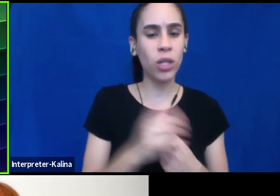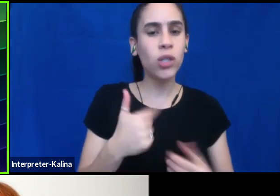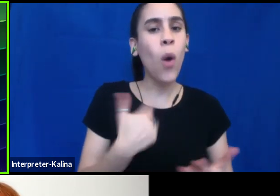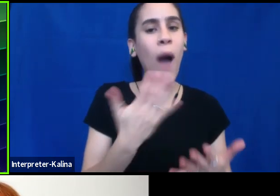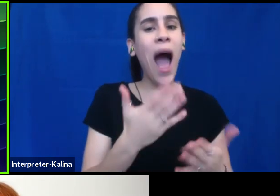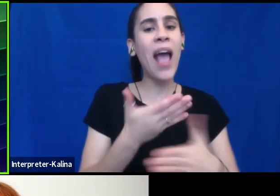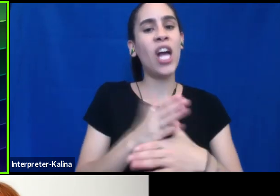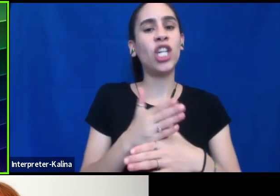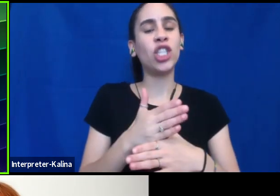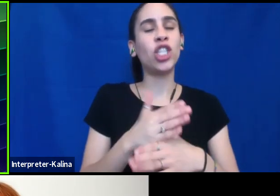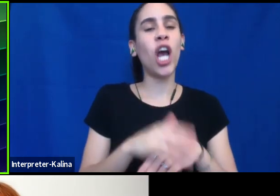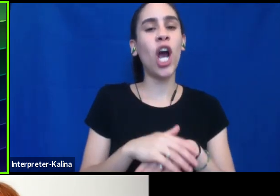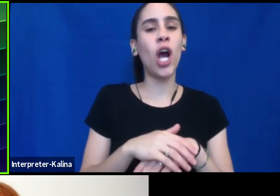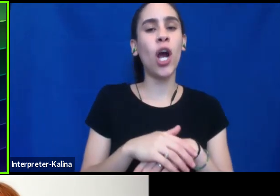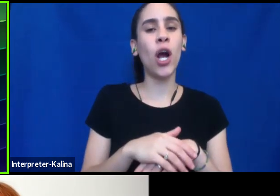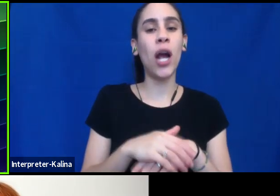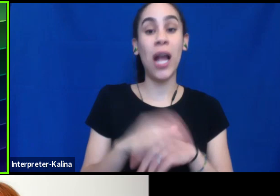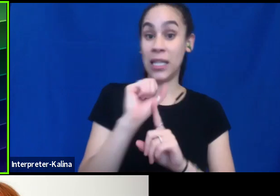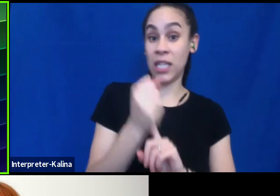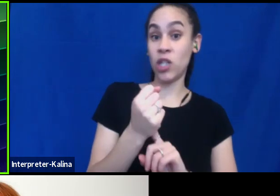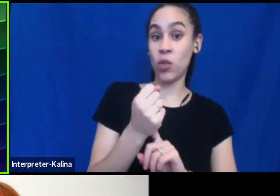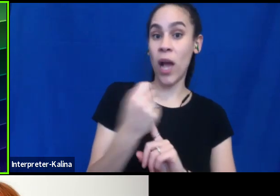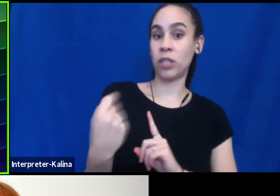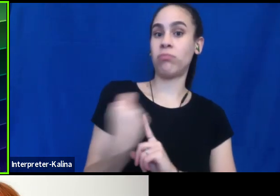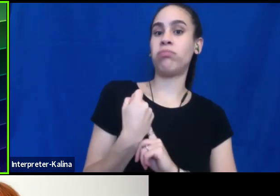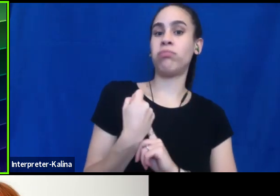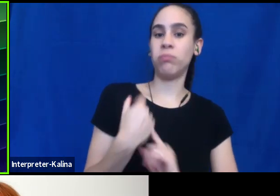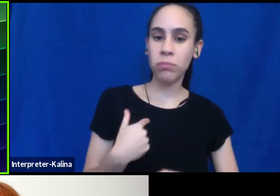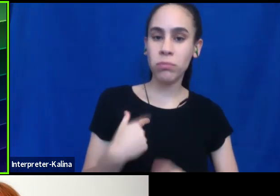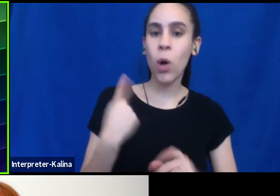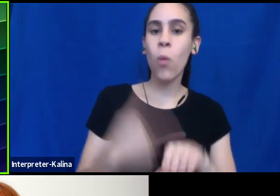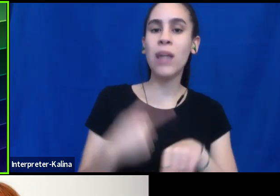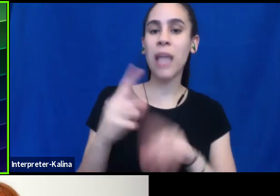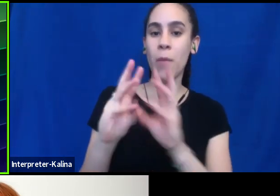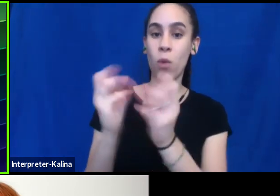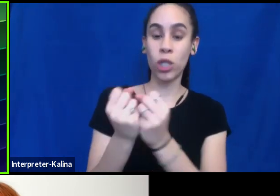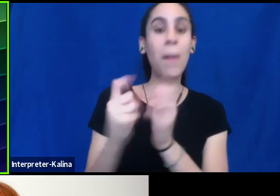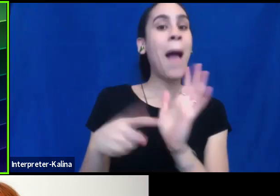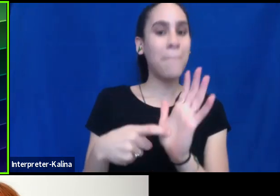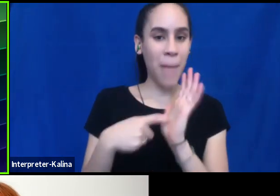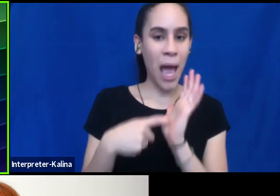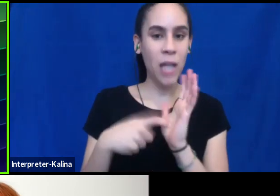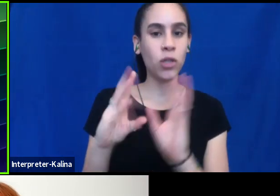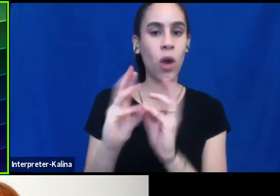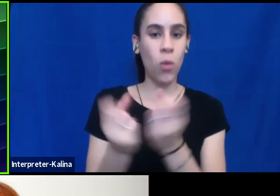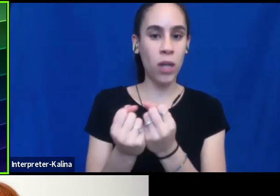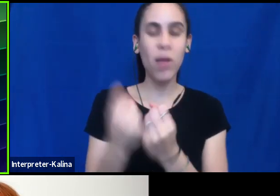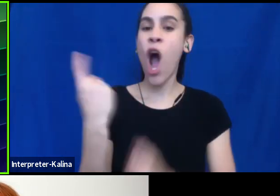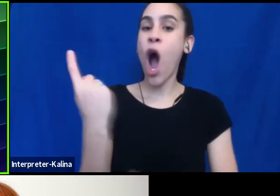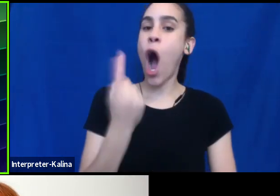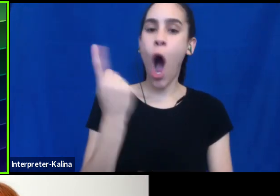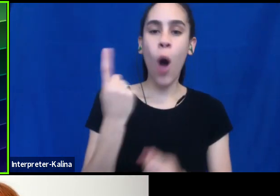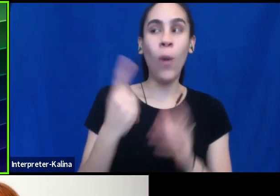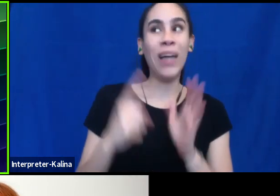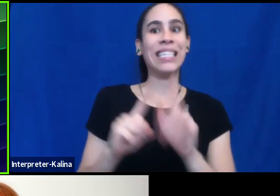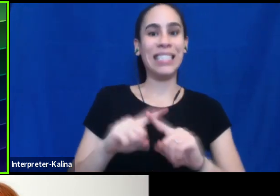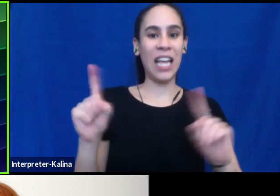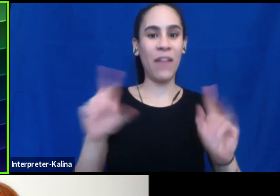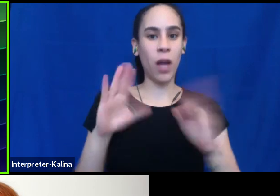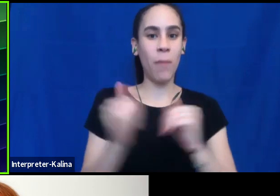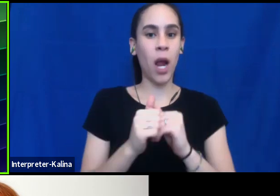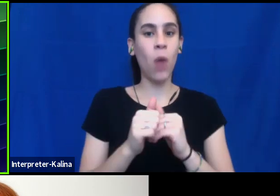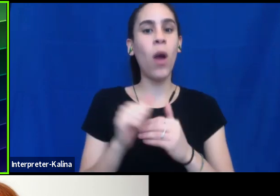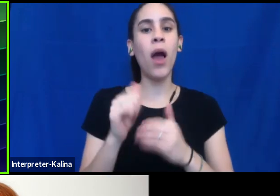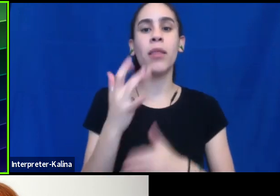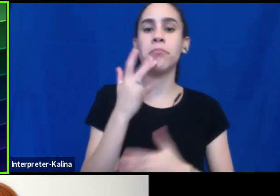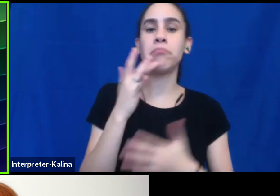that happened to me once I was in a workshop and I, it was a mandatory workshop. So always a different feel than an optional workshop. So I knew there were going to